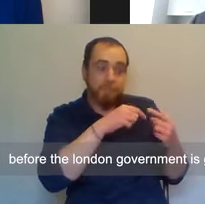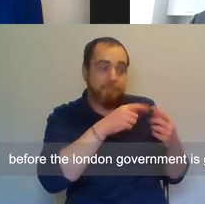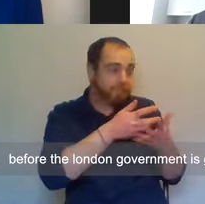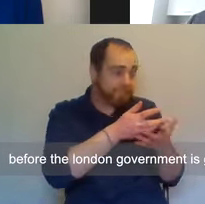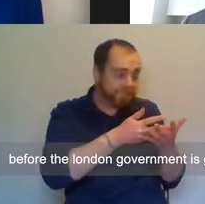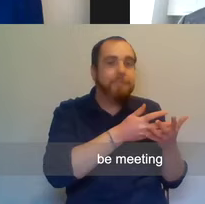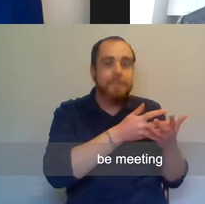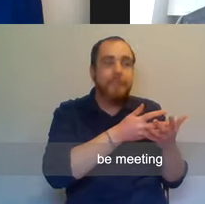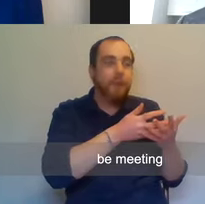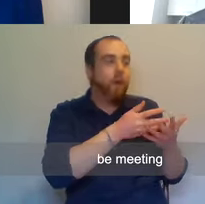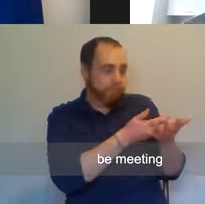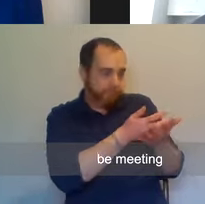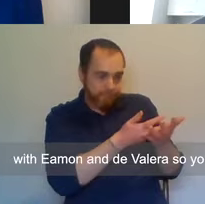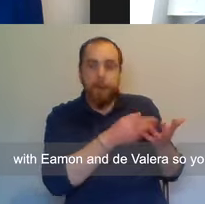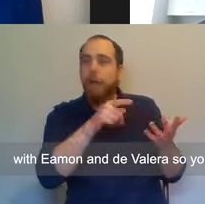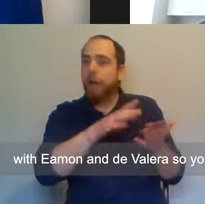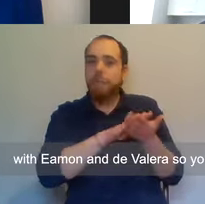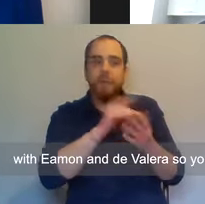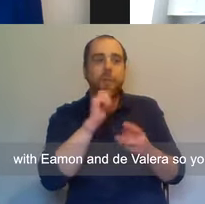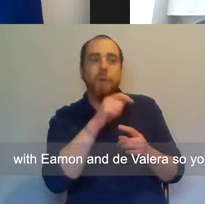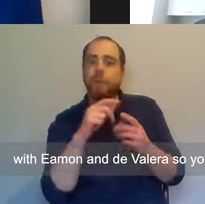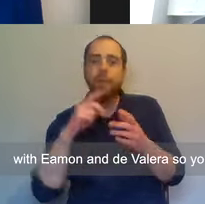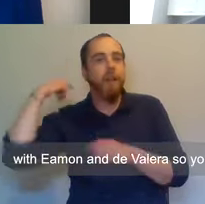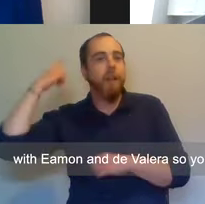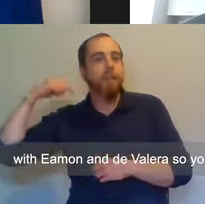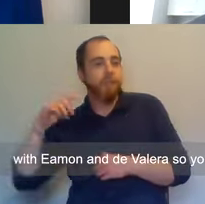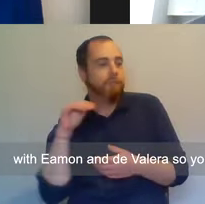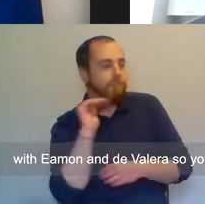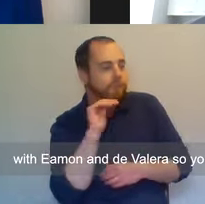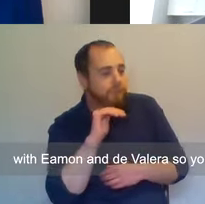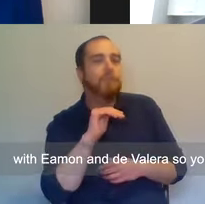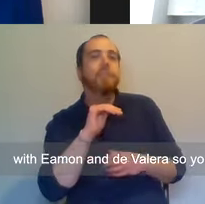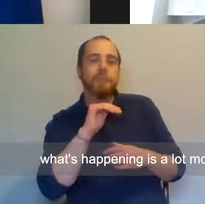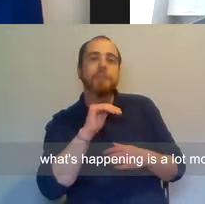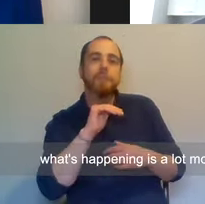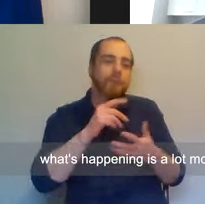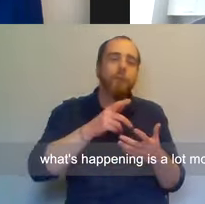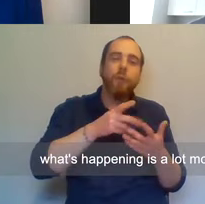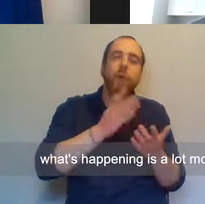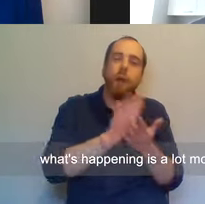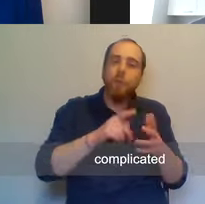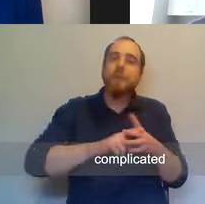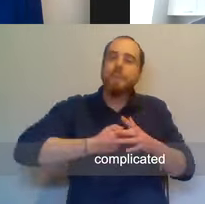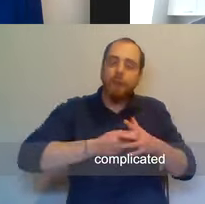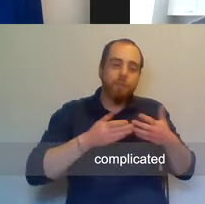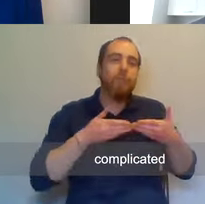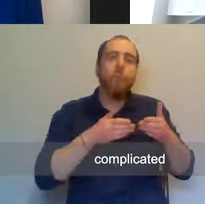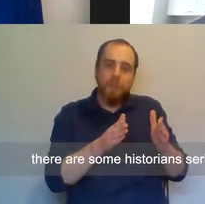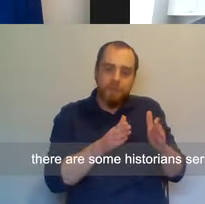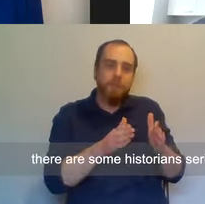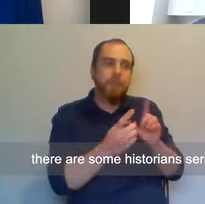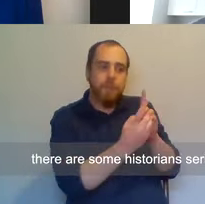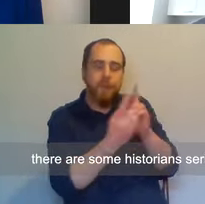before the London government is going to be meeting with Eamon de Valera. So you know what's happening is a lot more complicated.